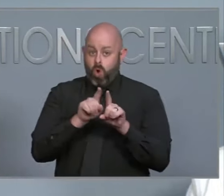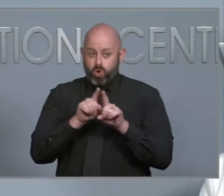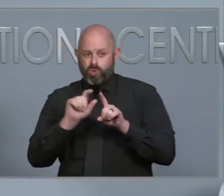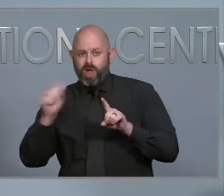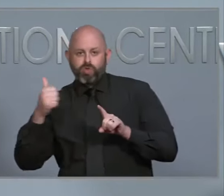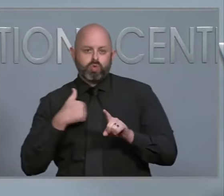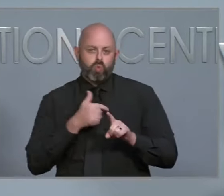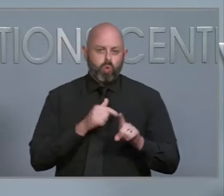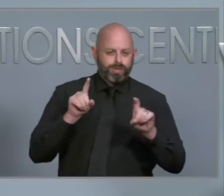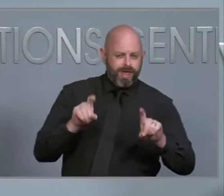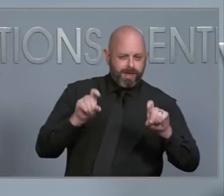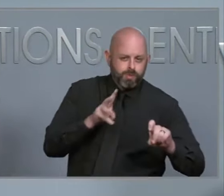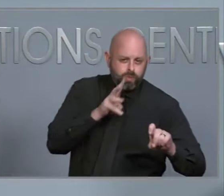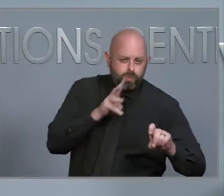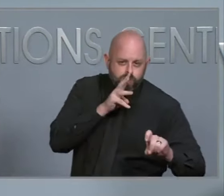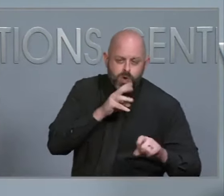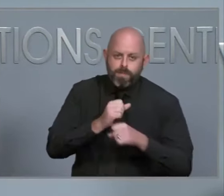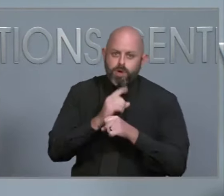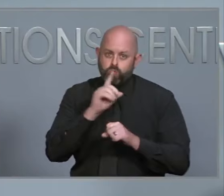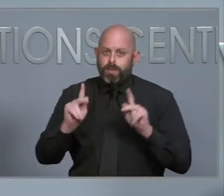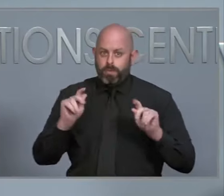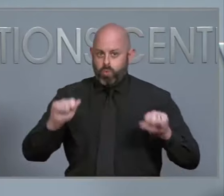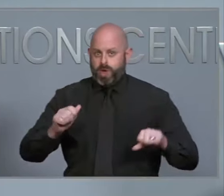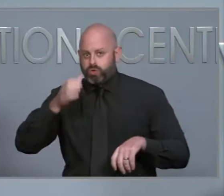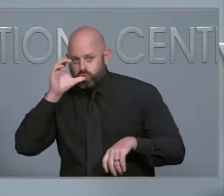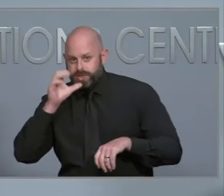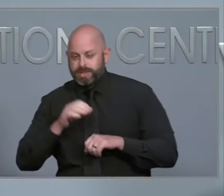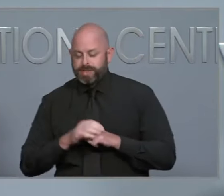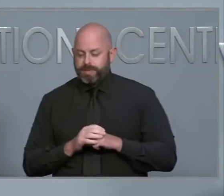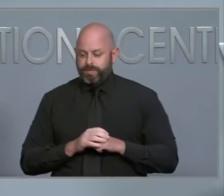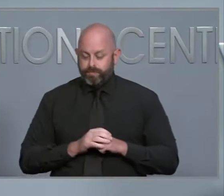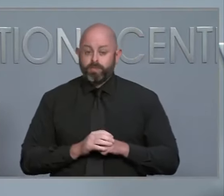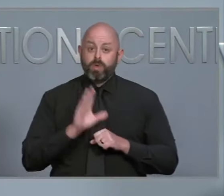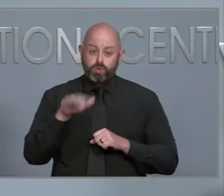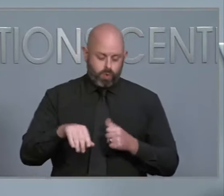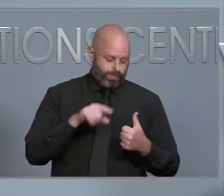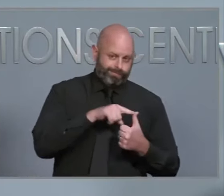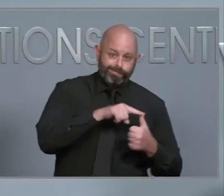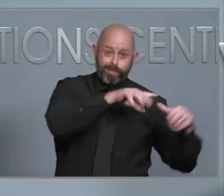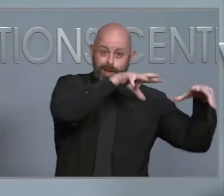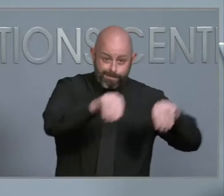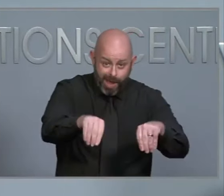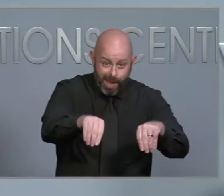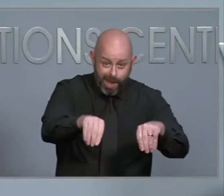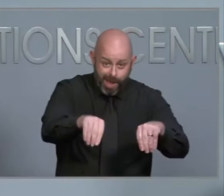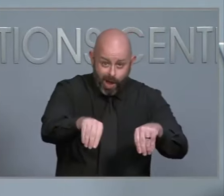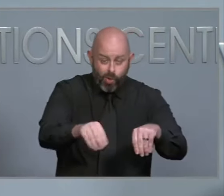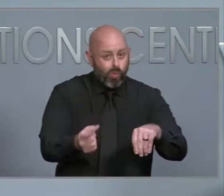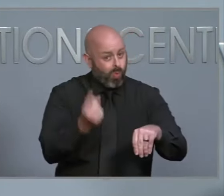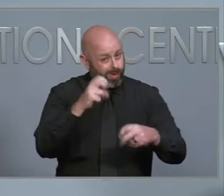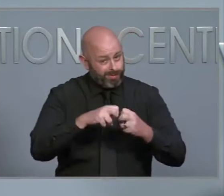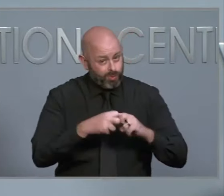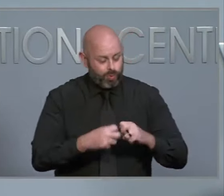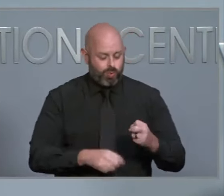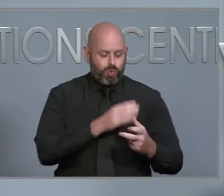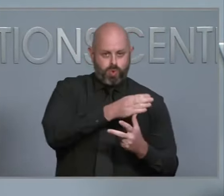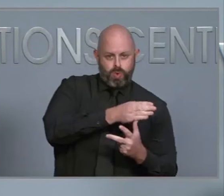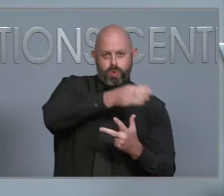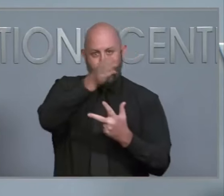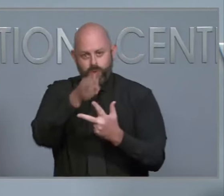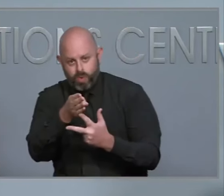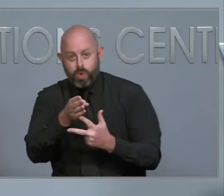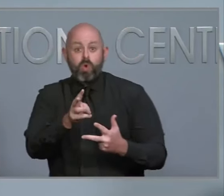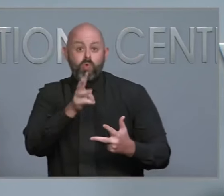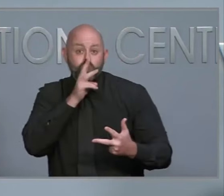know that a combination of power, loss of power, is one contributing factor. But we also know that there's